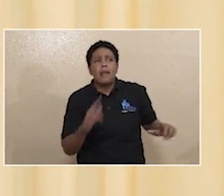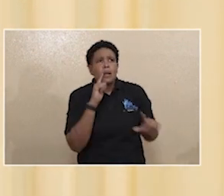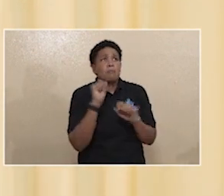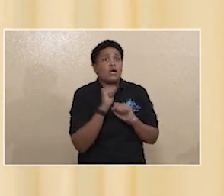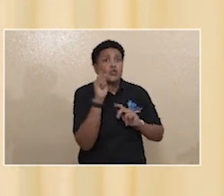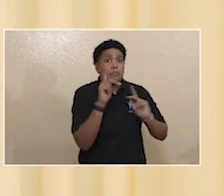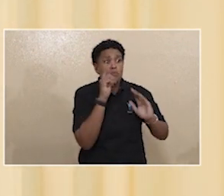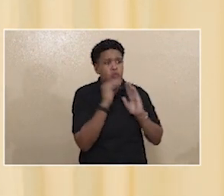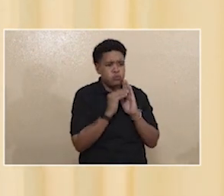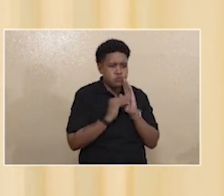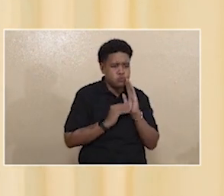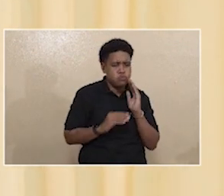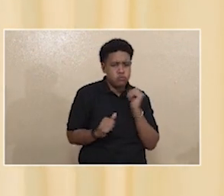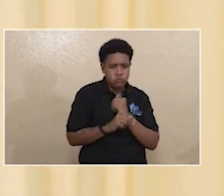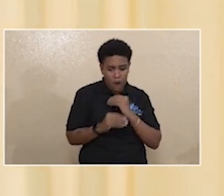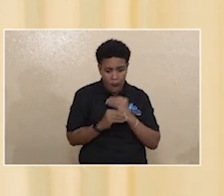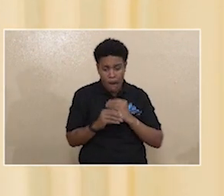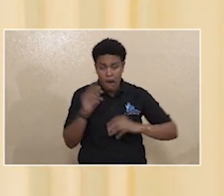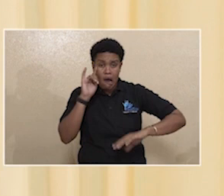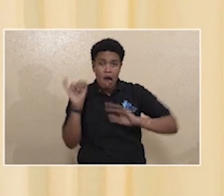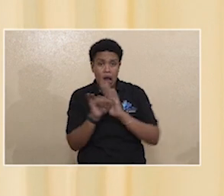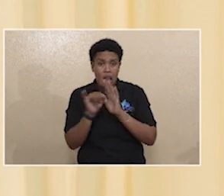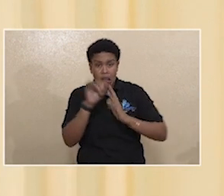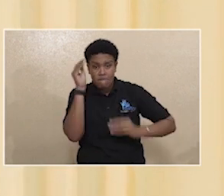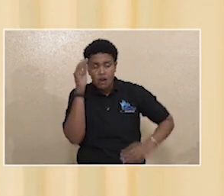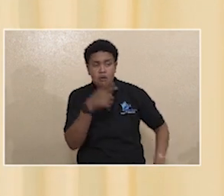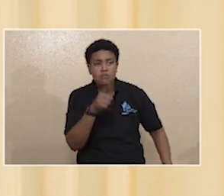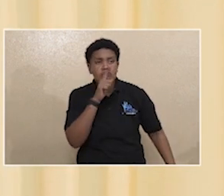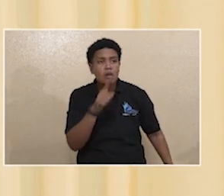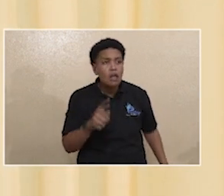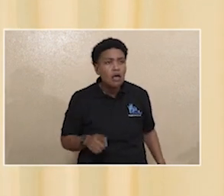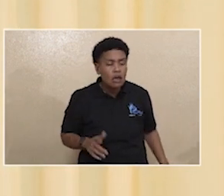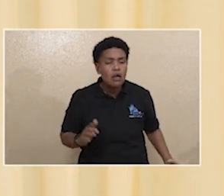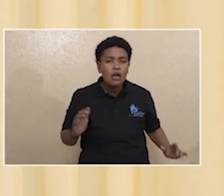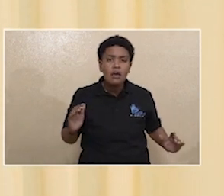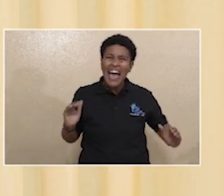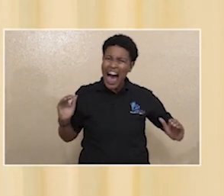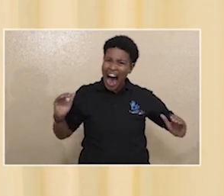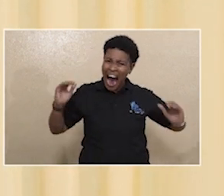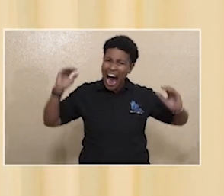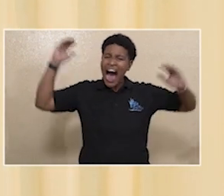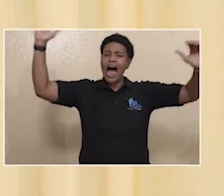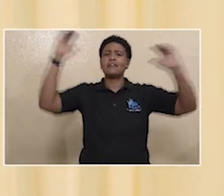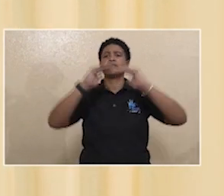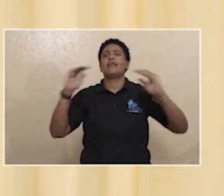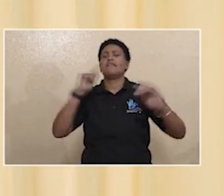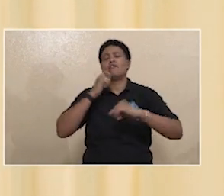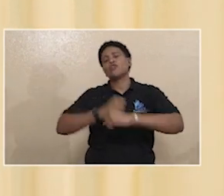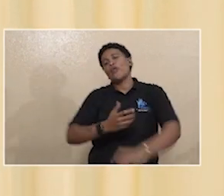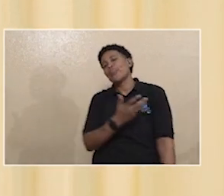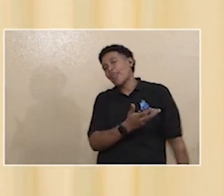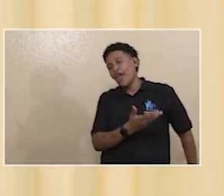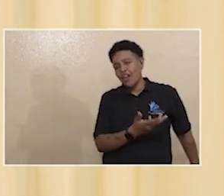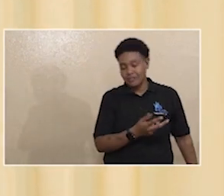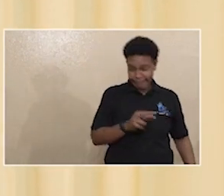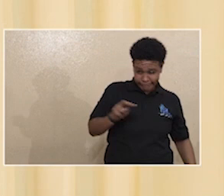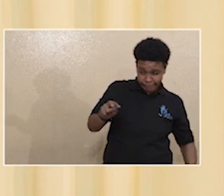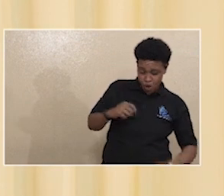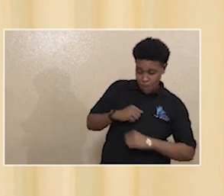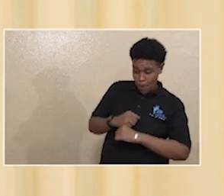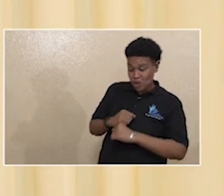individuals' identity information is accorded the highest level of security to protect